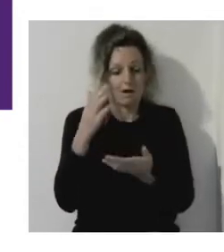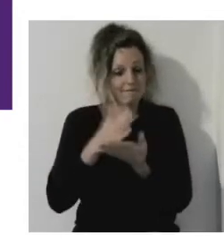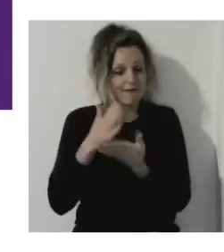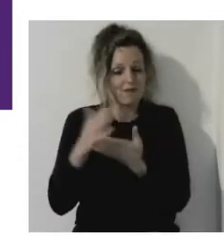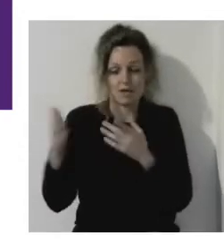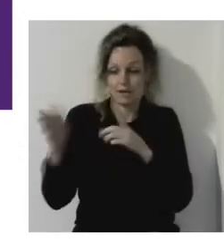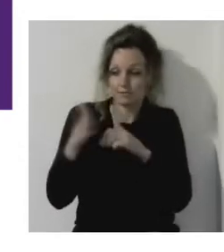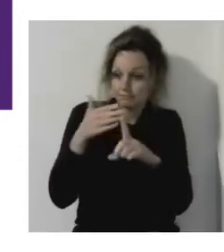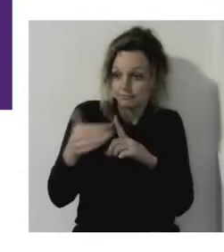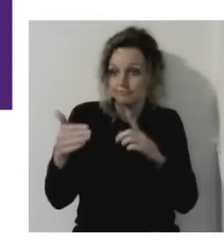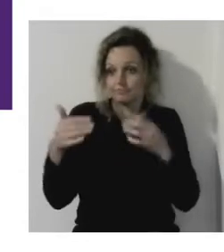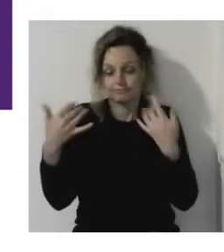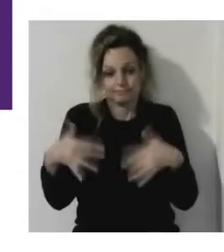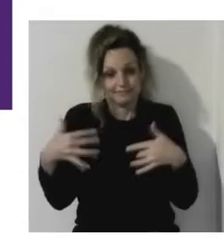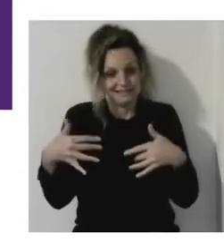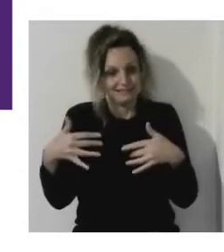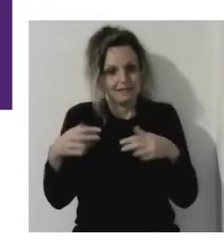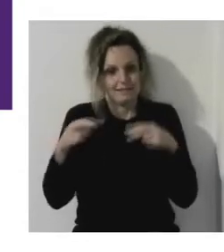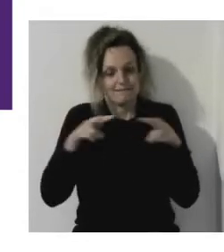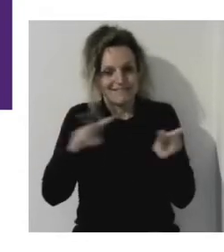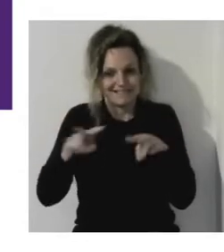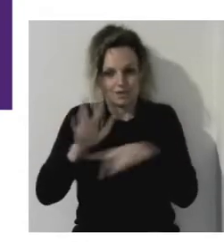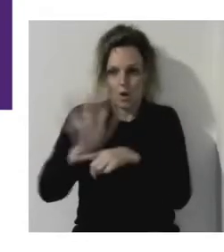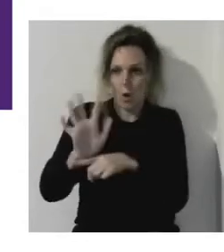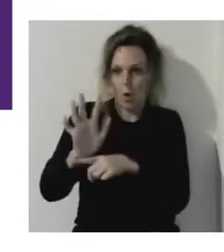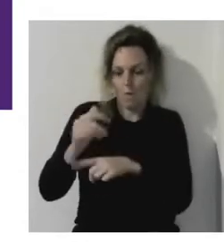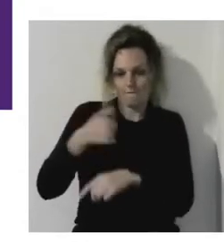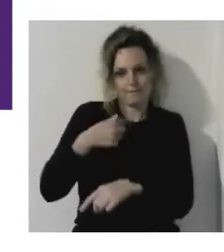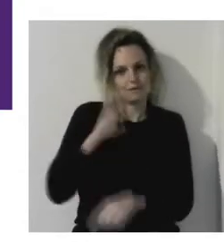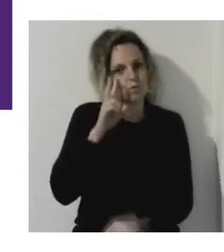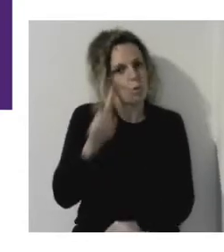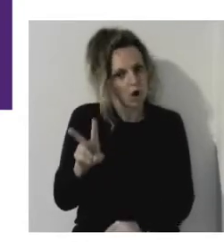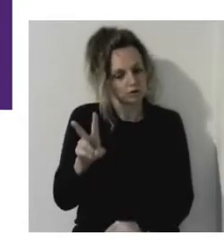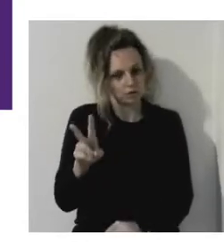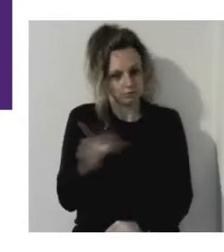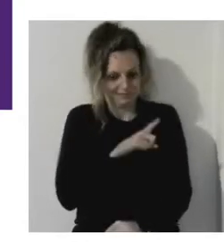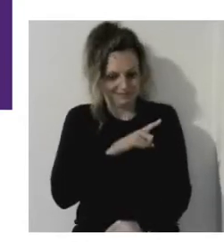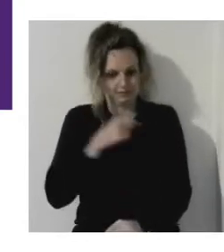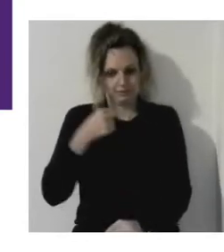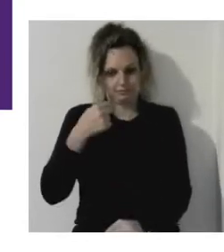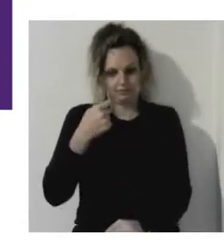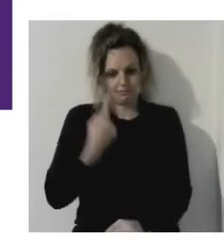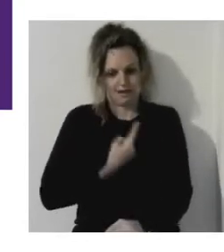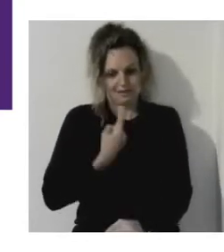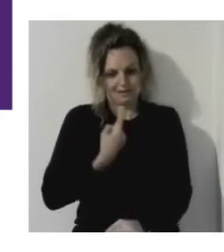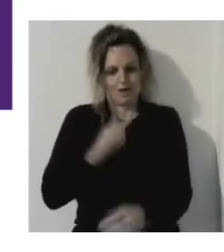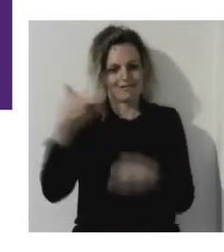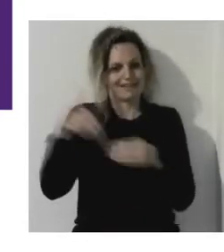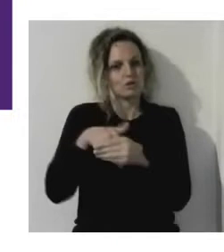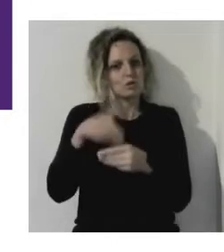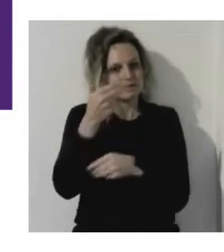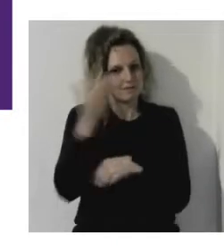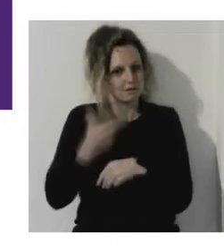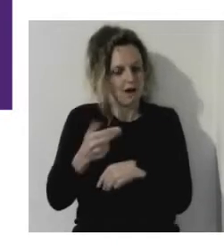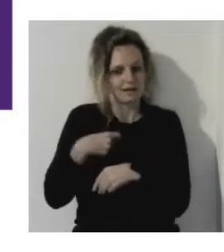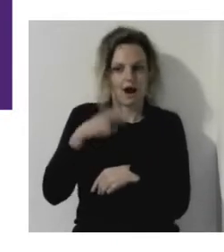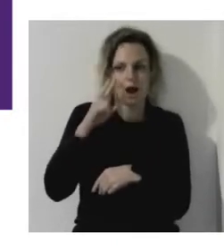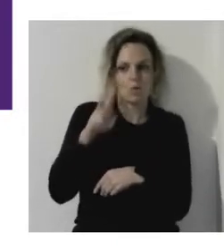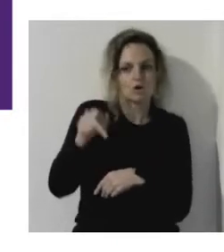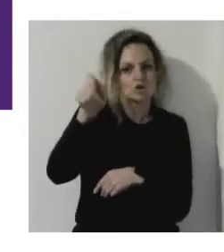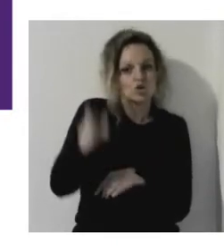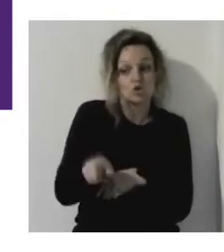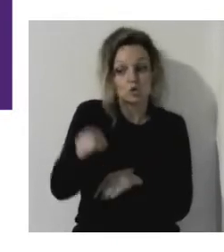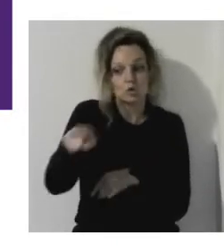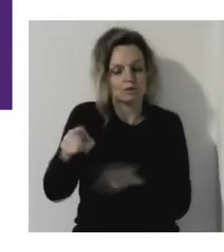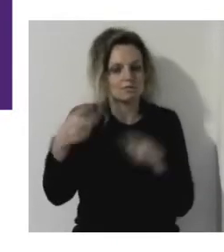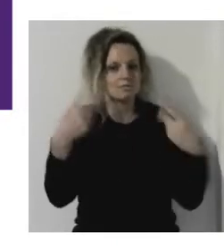inclusive designer, was seeing this student dancing. You were showing this